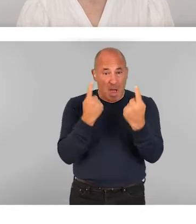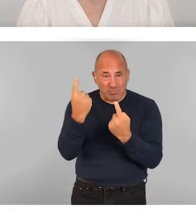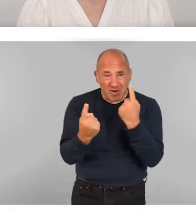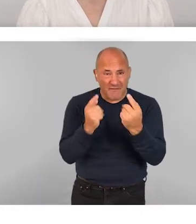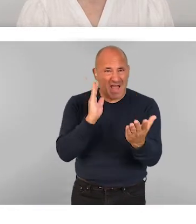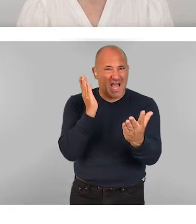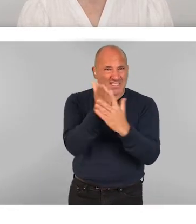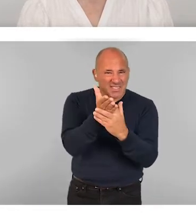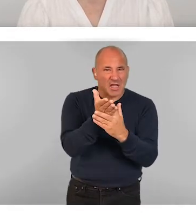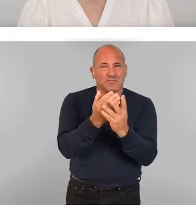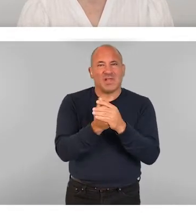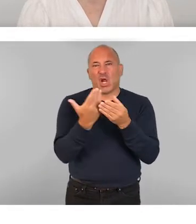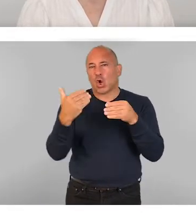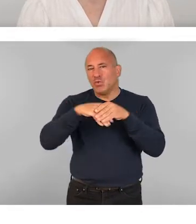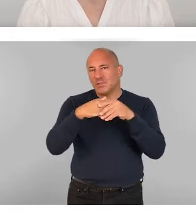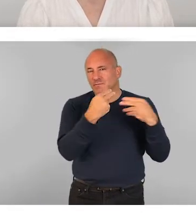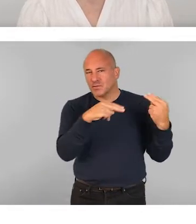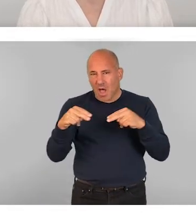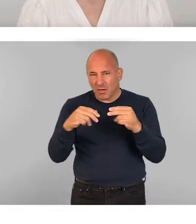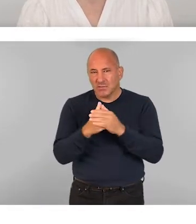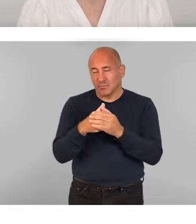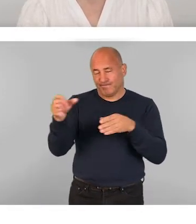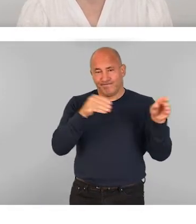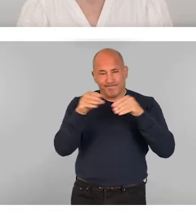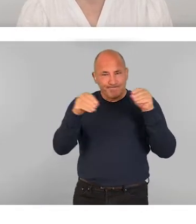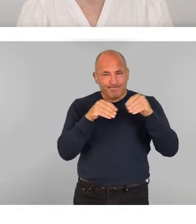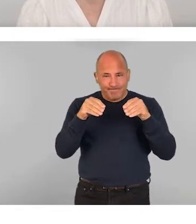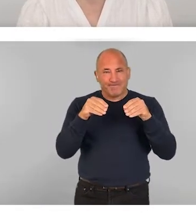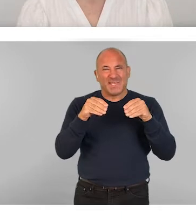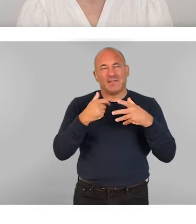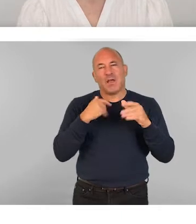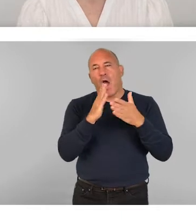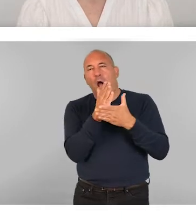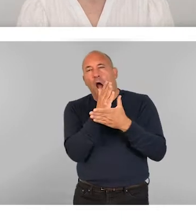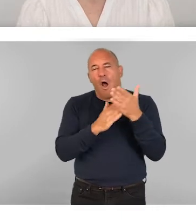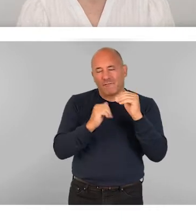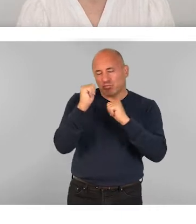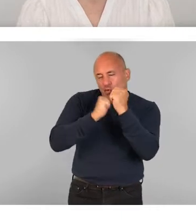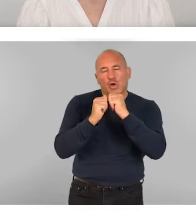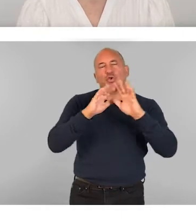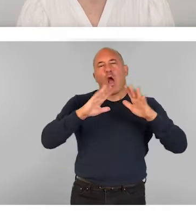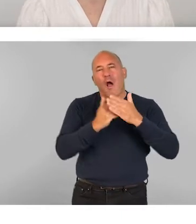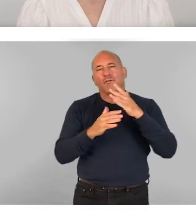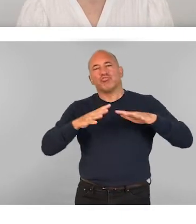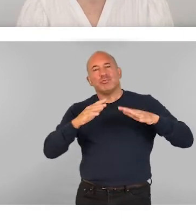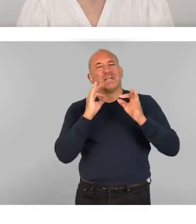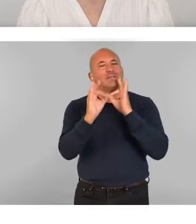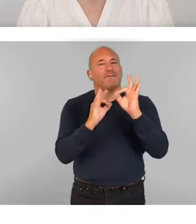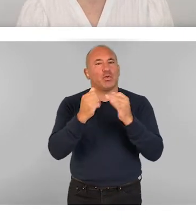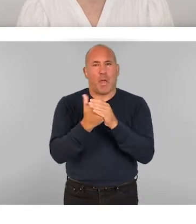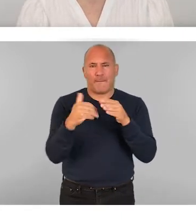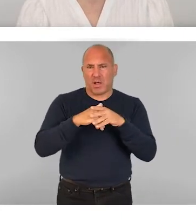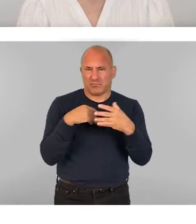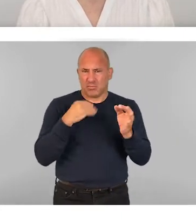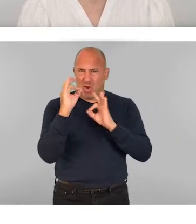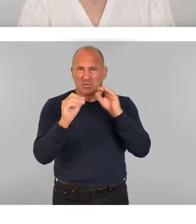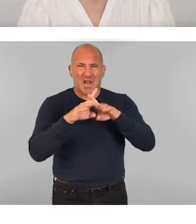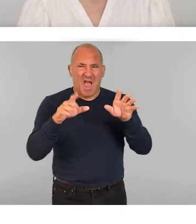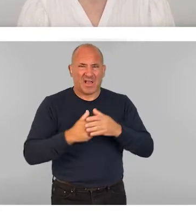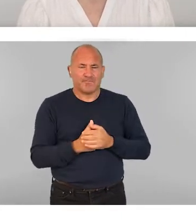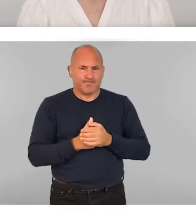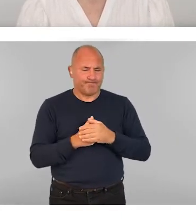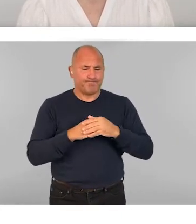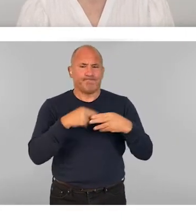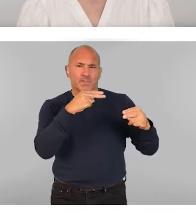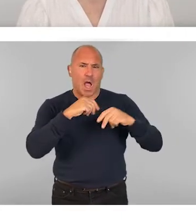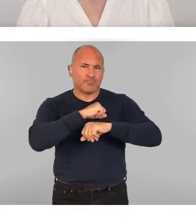accessible and inclusive dance practice to take part in semi-structured interviews. Participants responded to questions such as, what do you